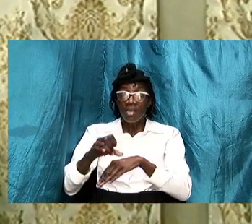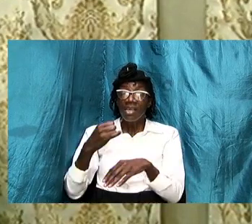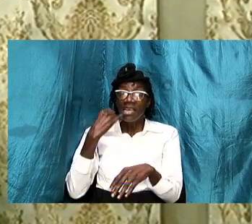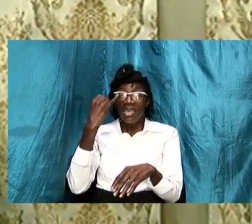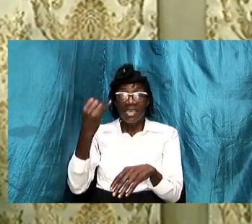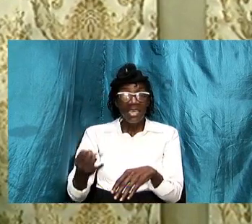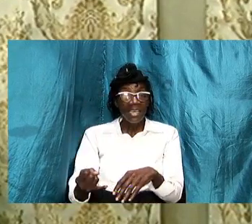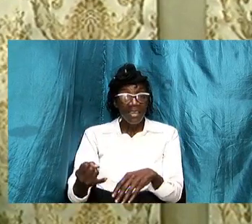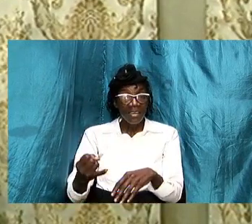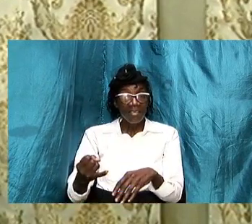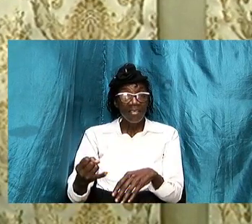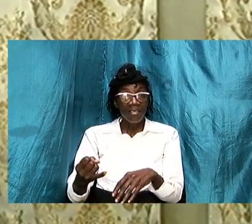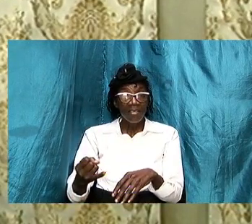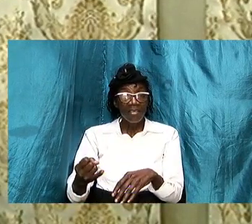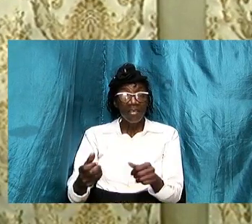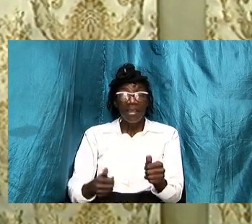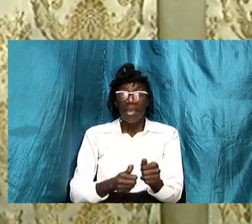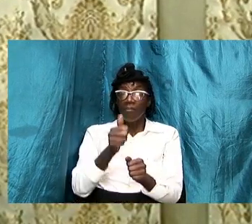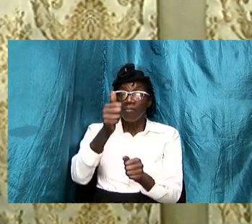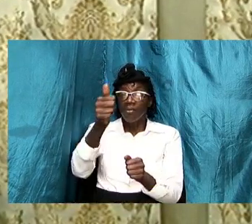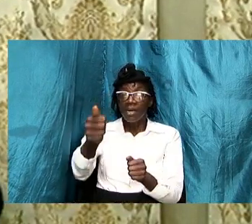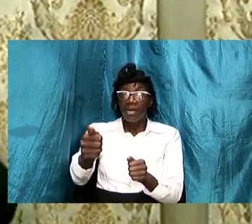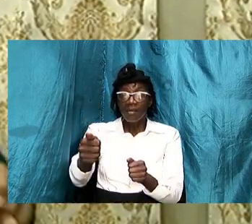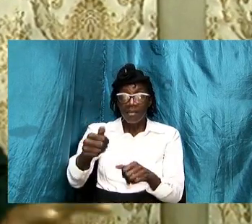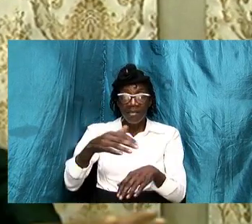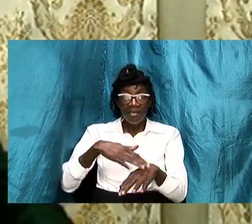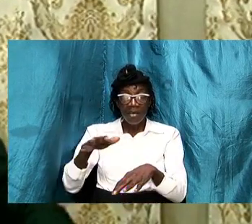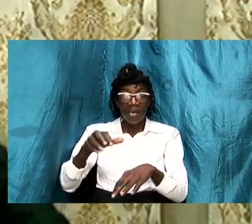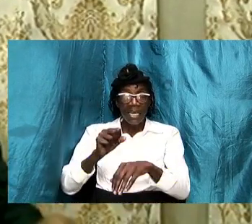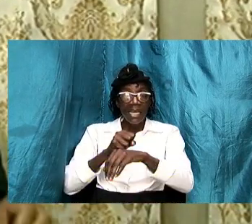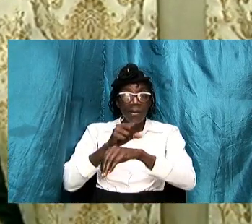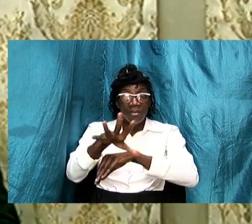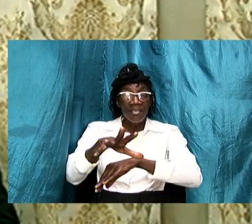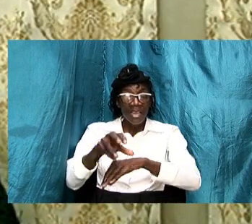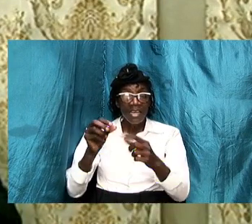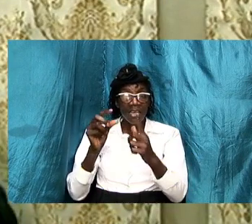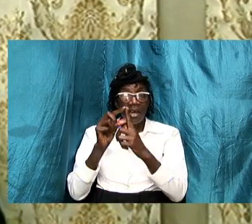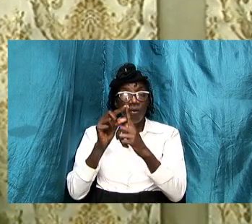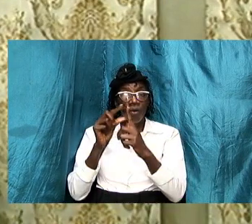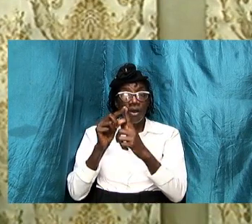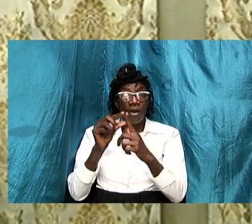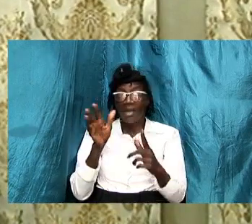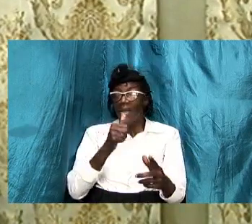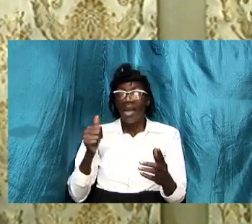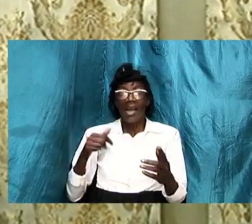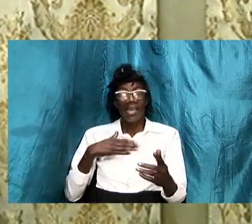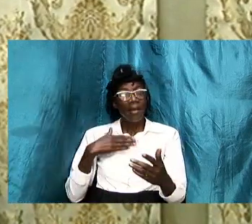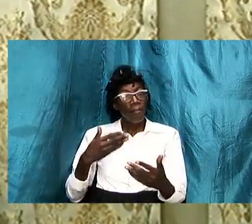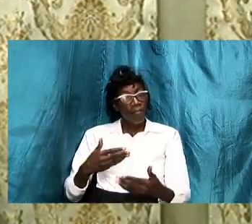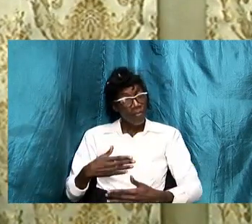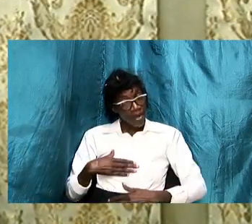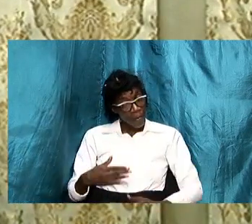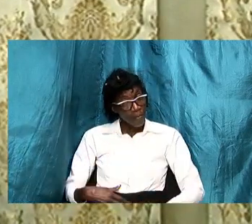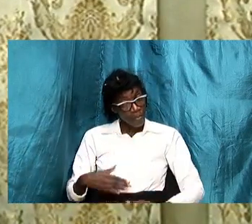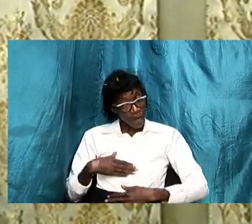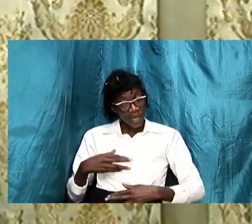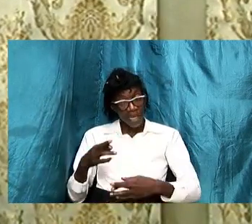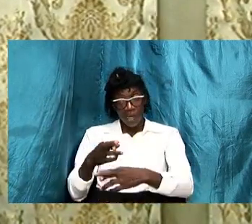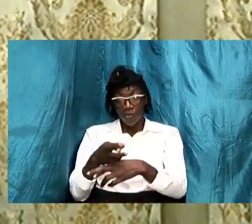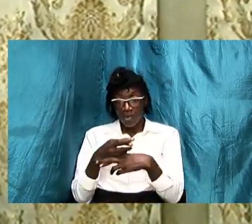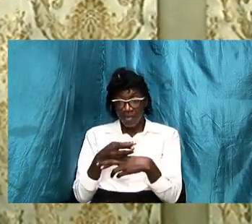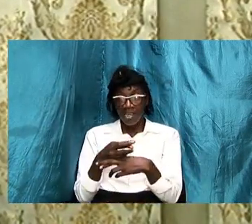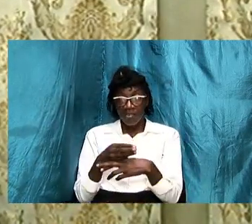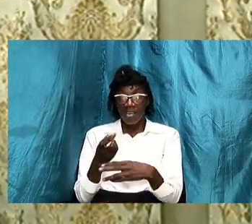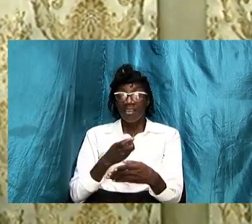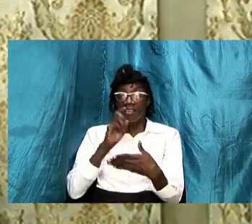he passes on he sends a word and the body receives it and just like he did in